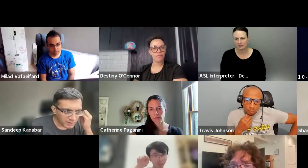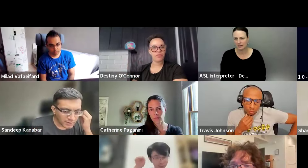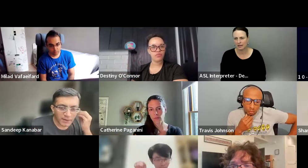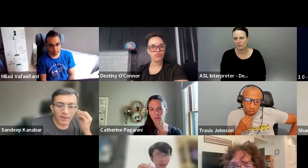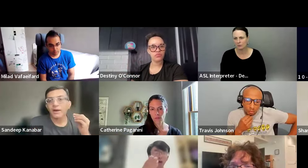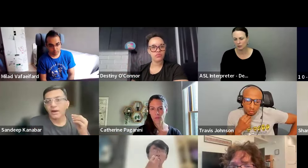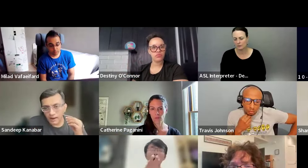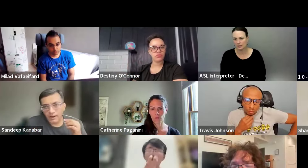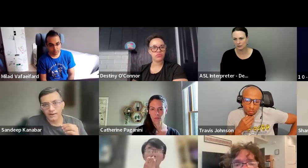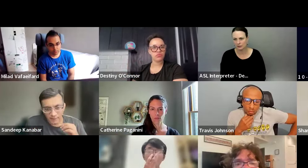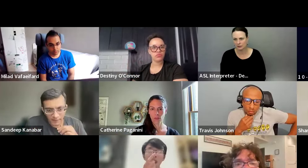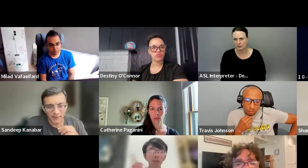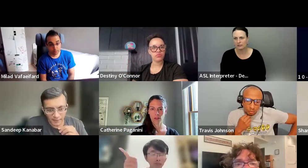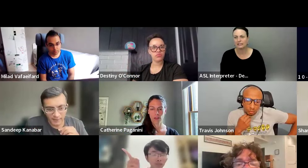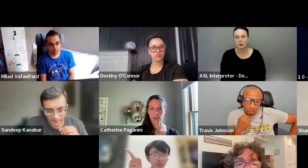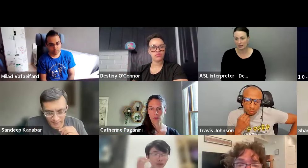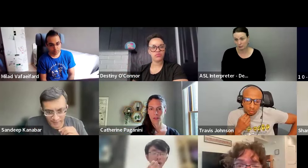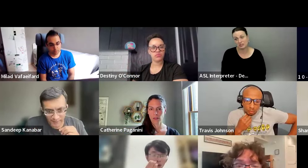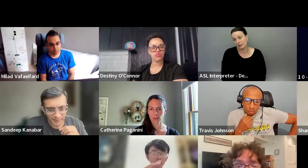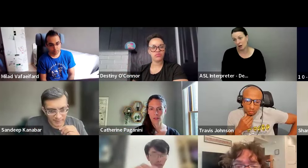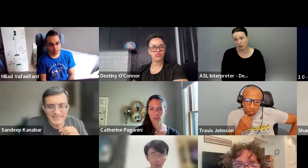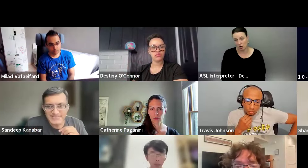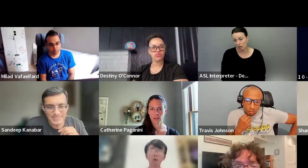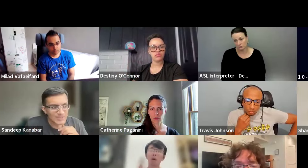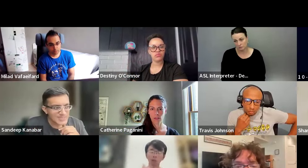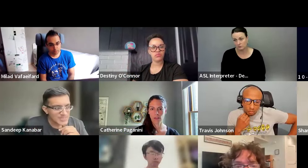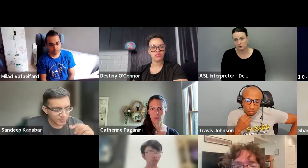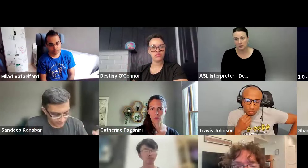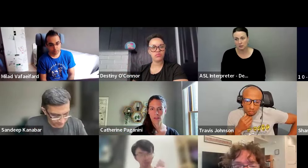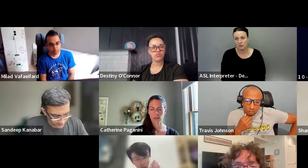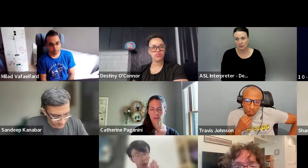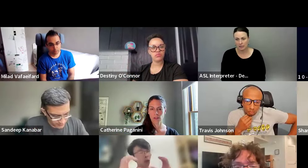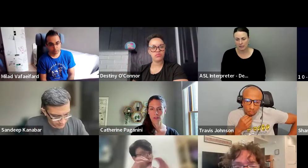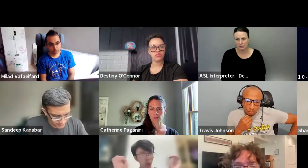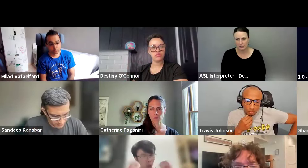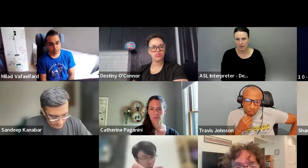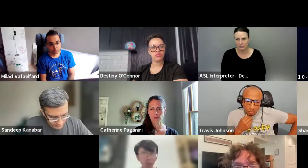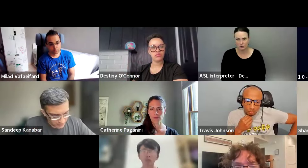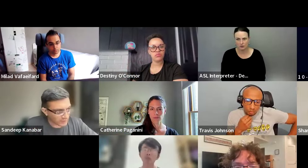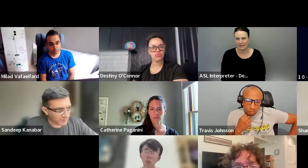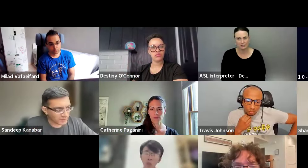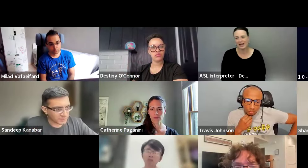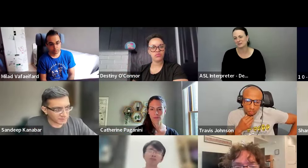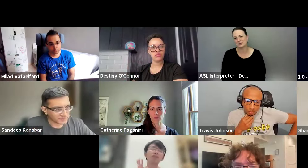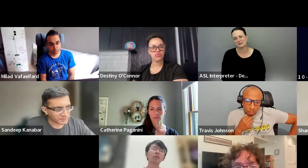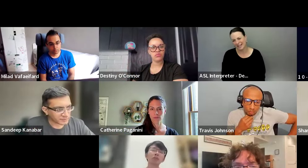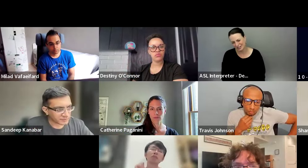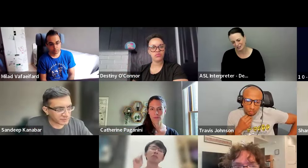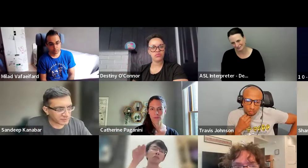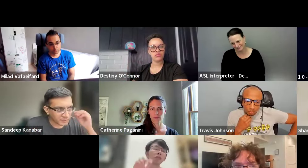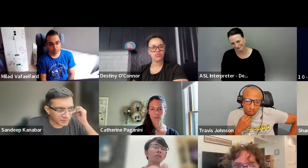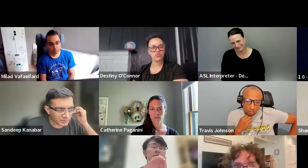um, somebody is wanting to present in Hong Kong and I showed them, I don't have a